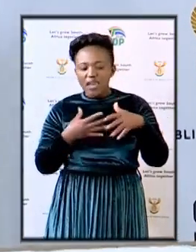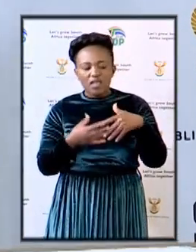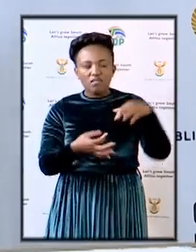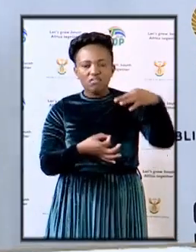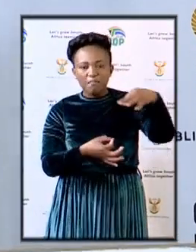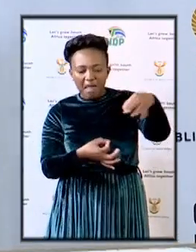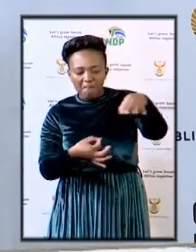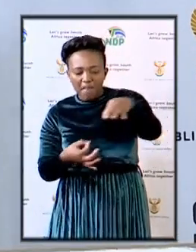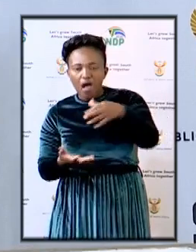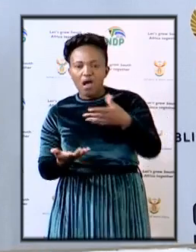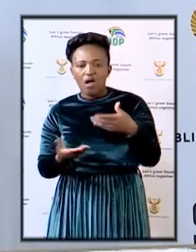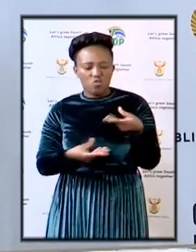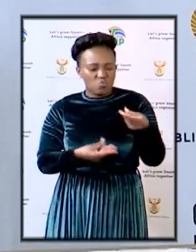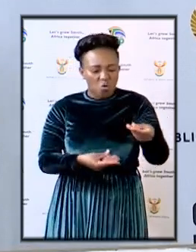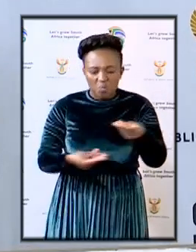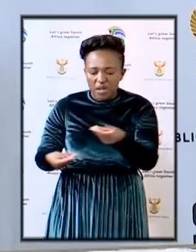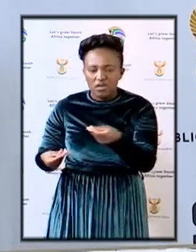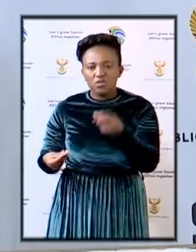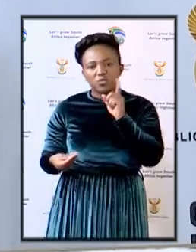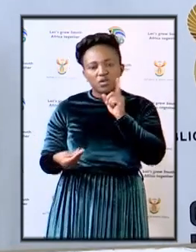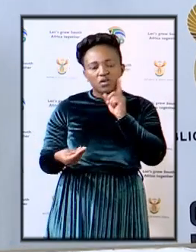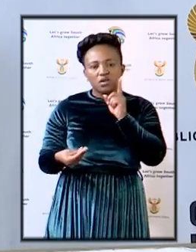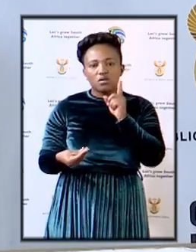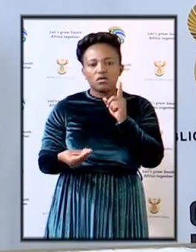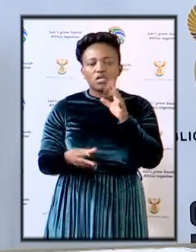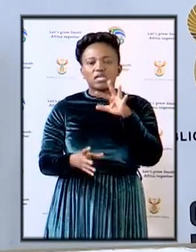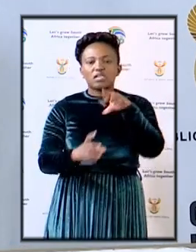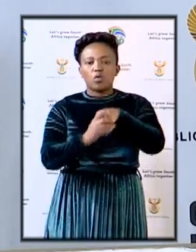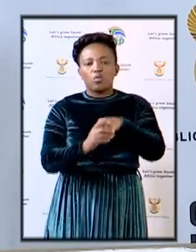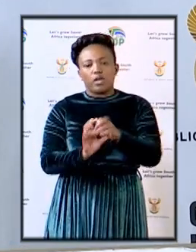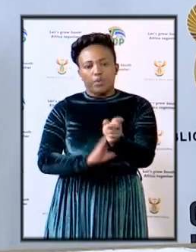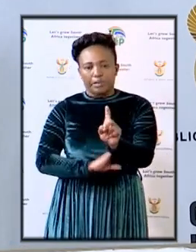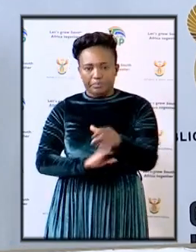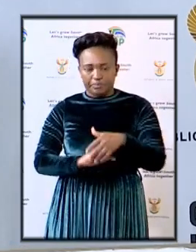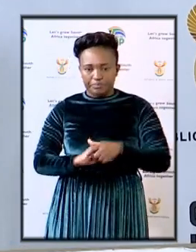and then among the items that have been seized include